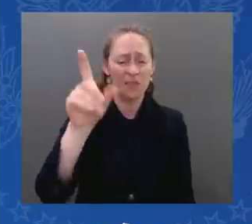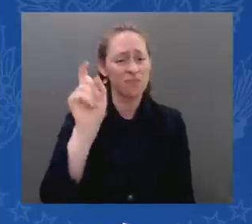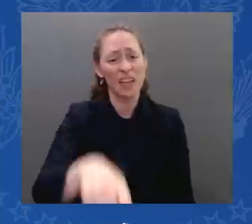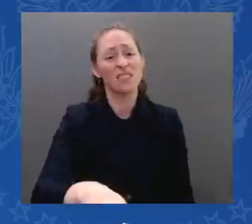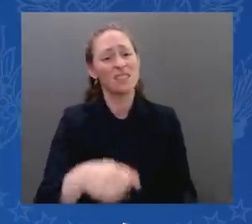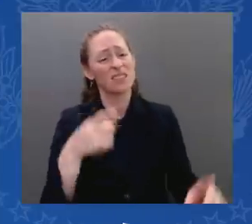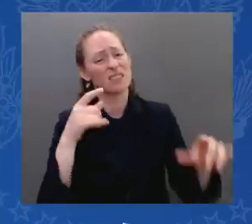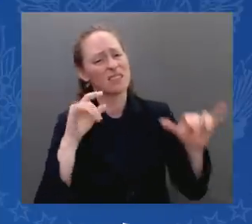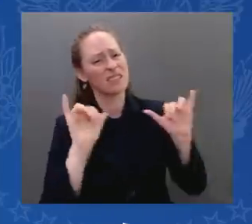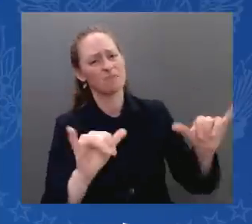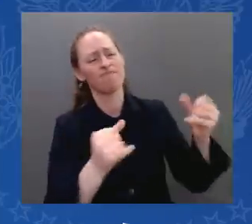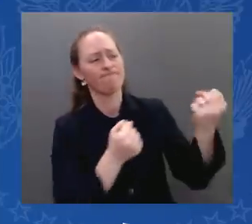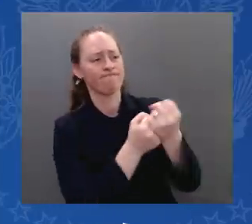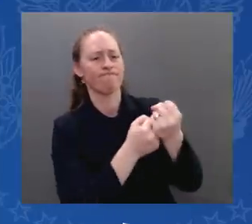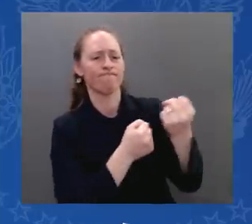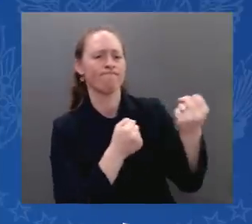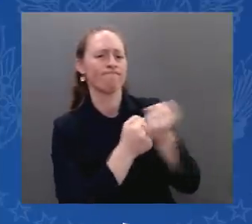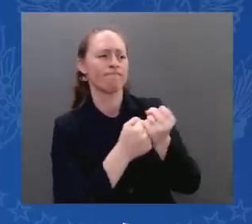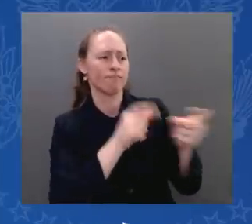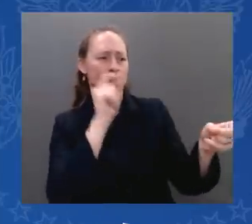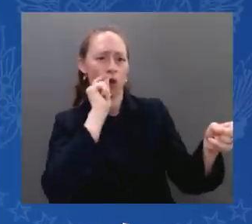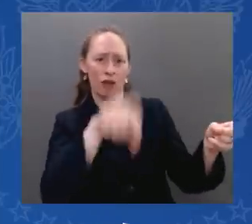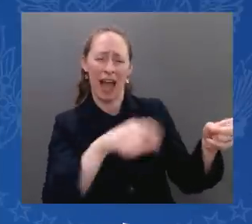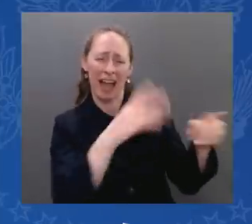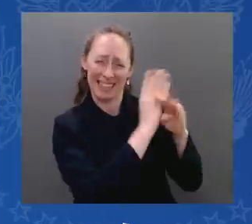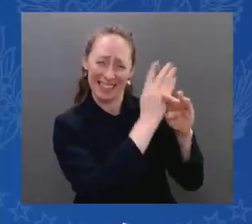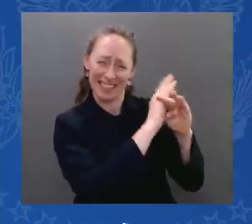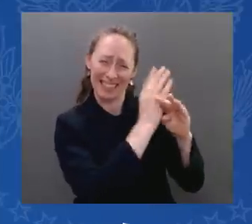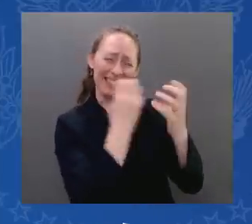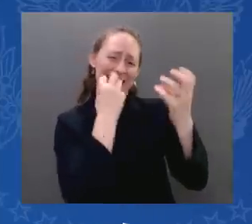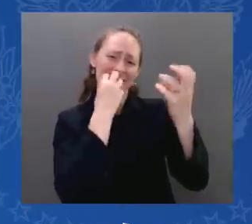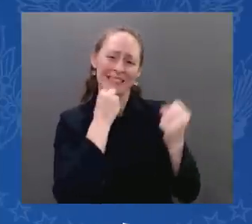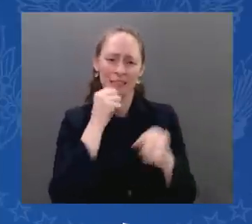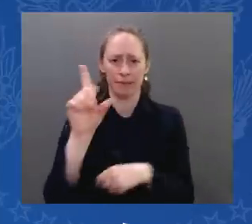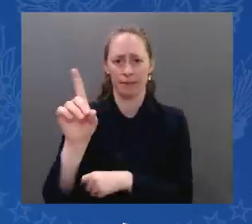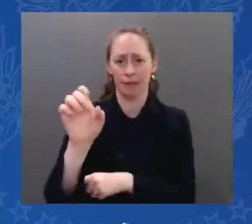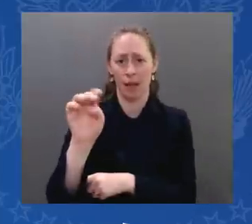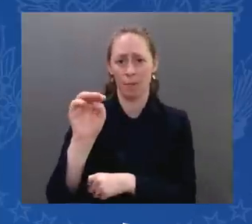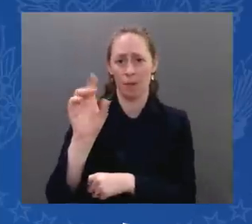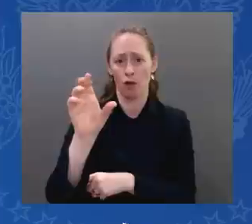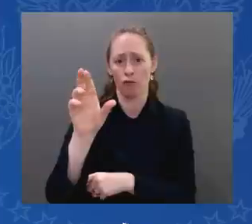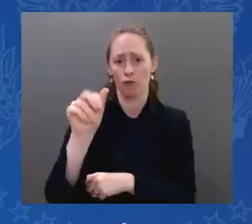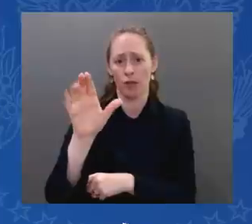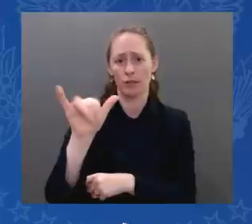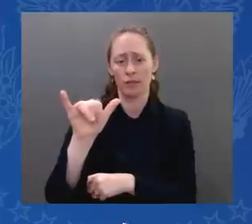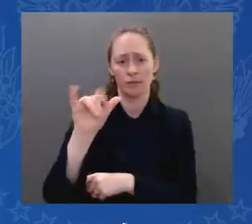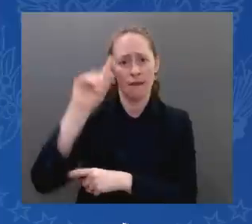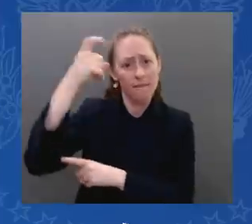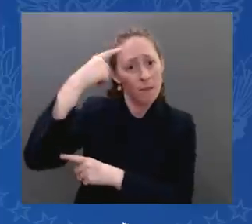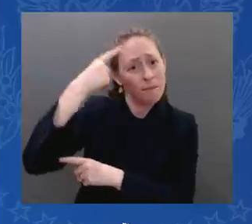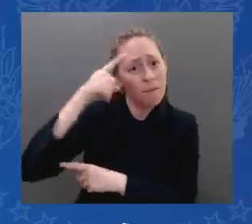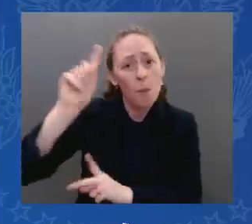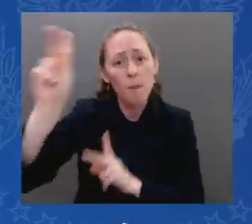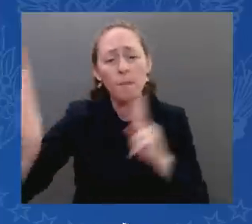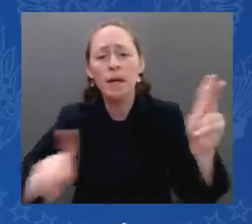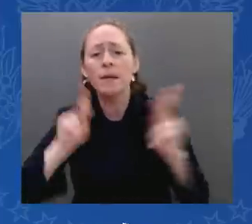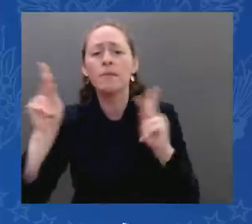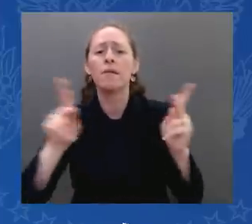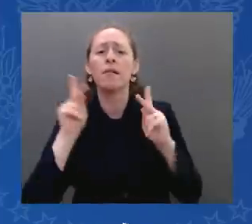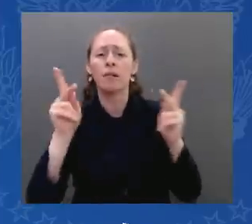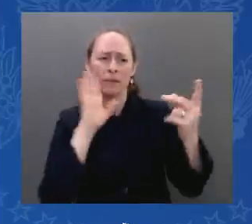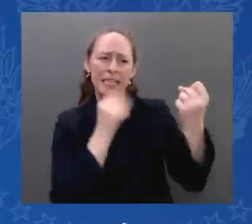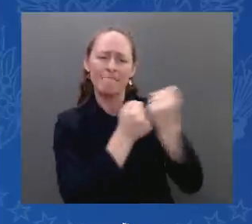Ukraine and the Ukrainian people who have been devastated and displaced by the Russian violence. Today,